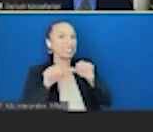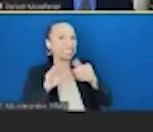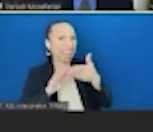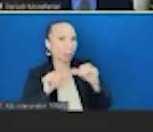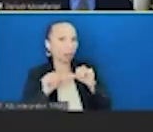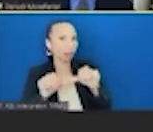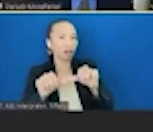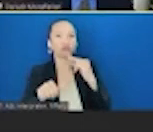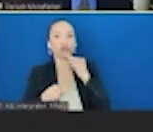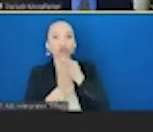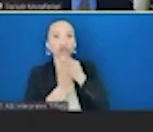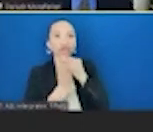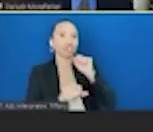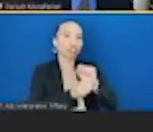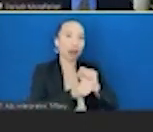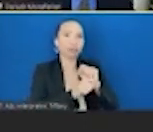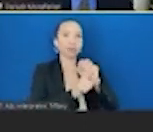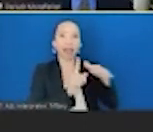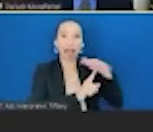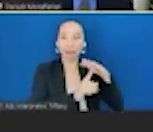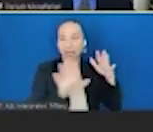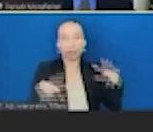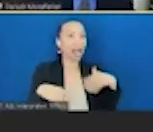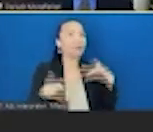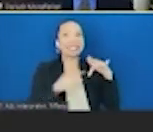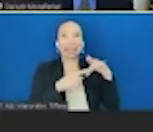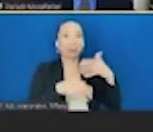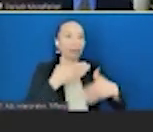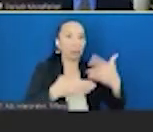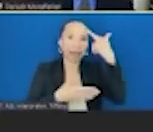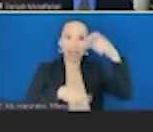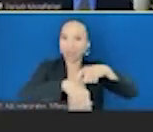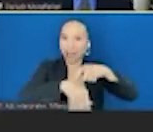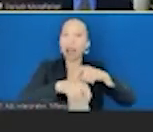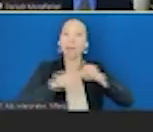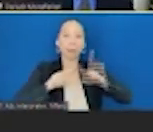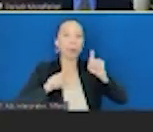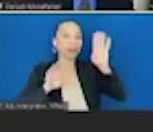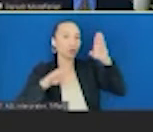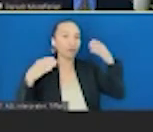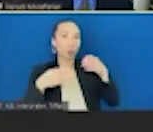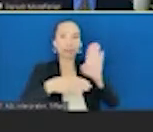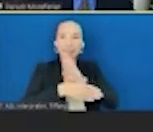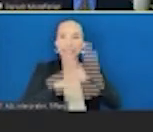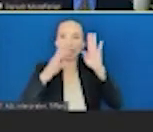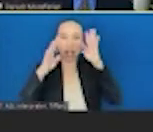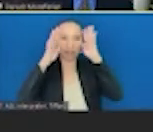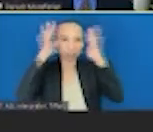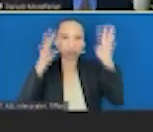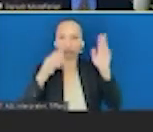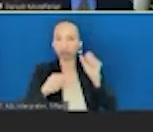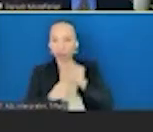jobs, and climate. And again, I skipped this for time. We need to really focus on business, innovation, and jobs that increase consumer choice, nutrition,